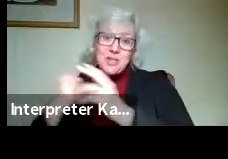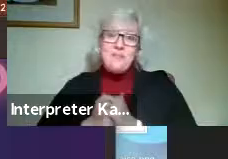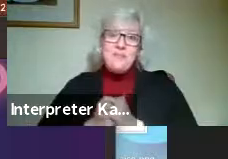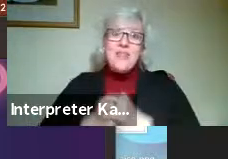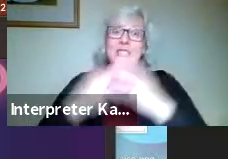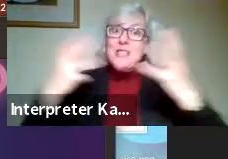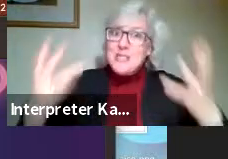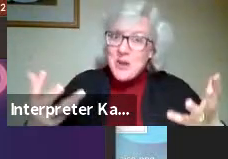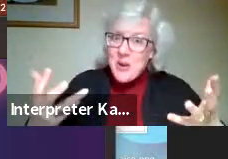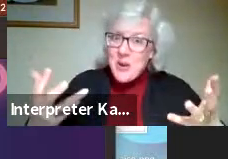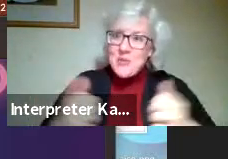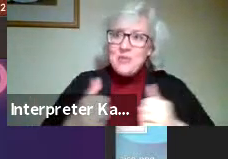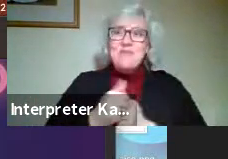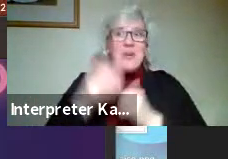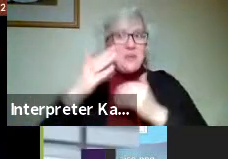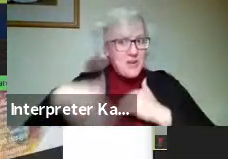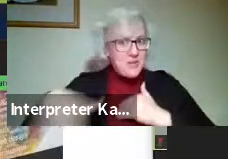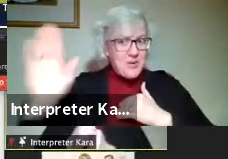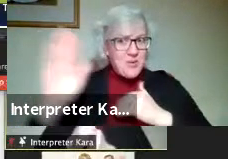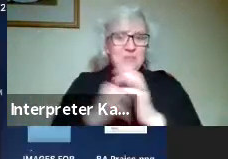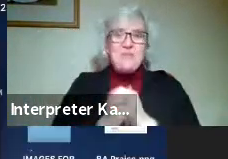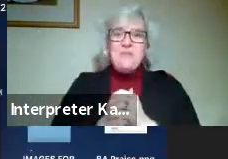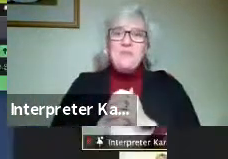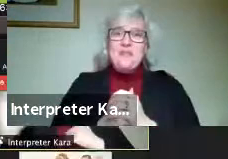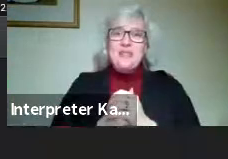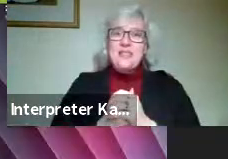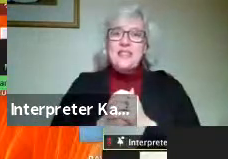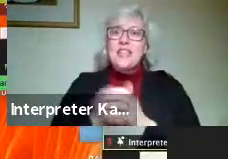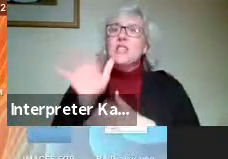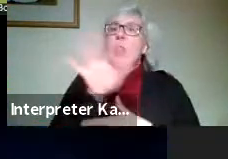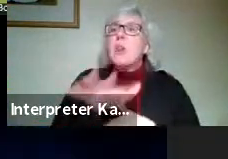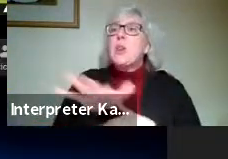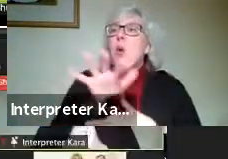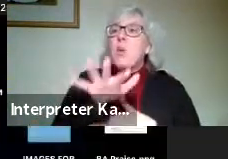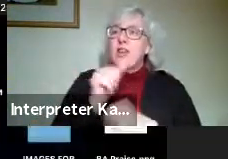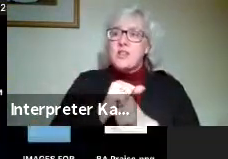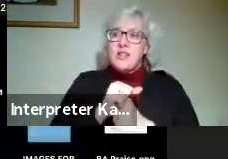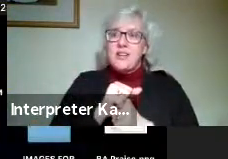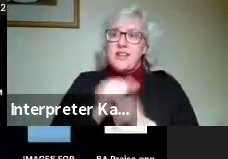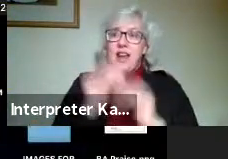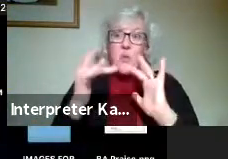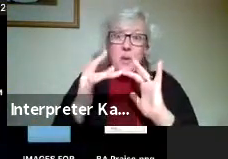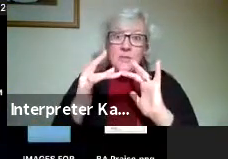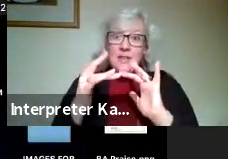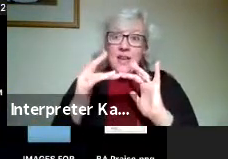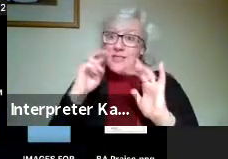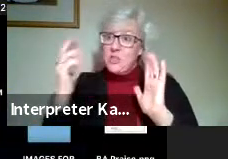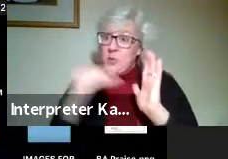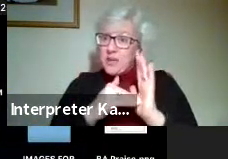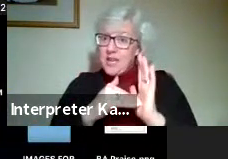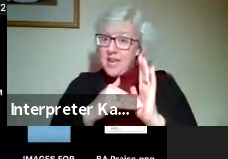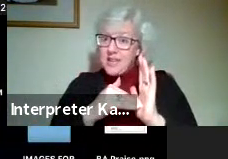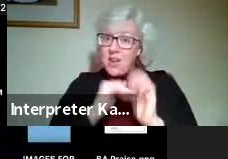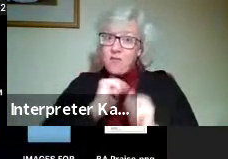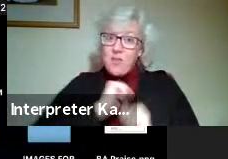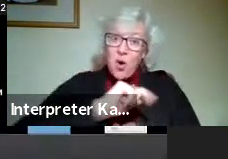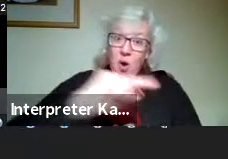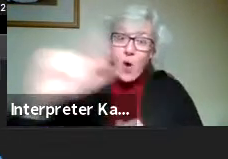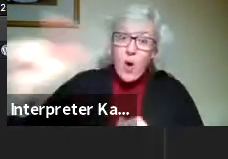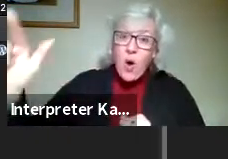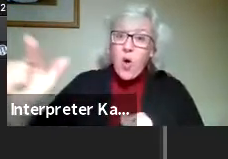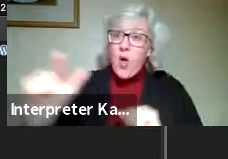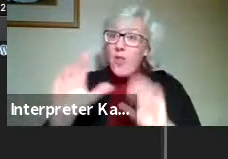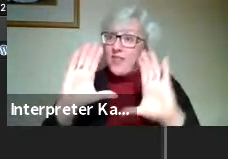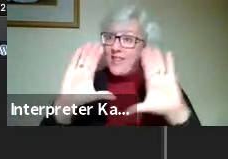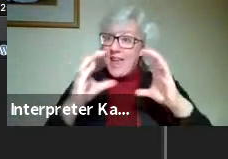So without further ado, let's go to the location of our website where we have all of the categories